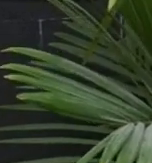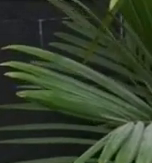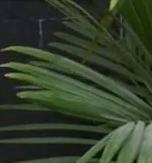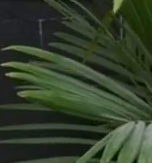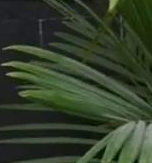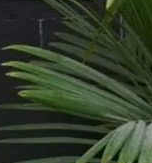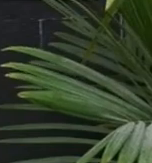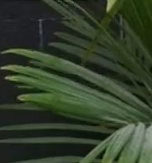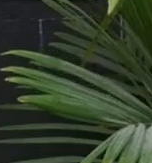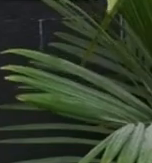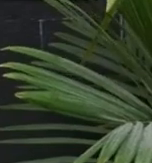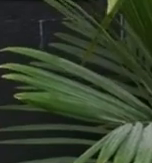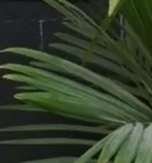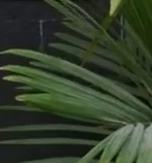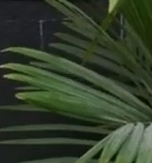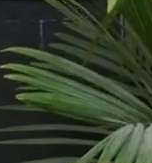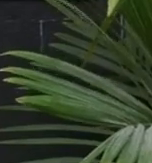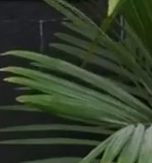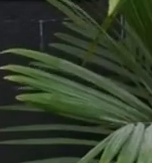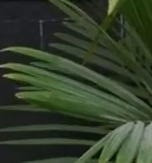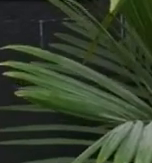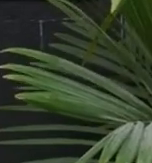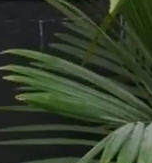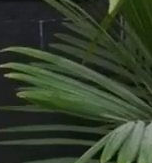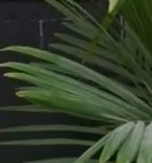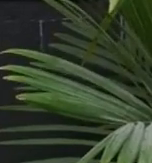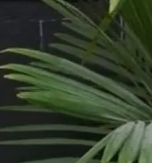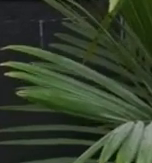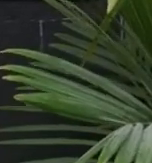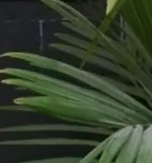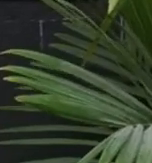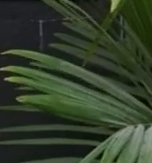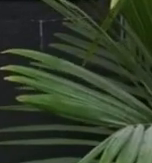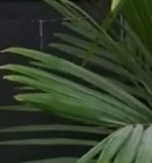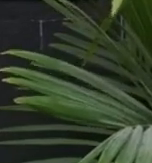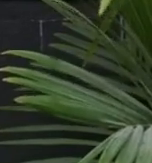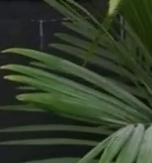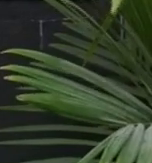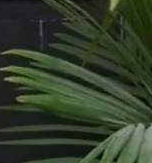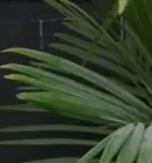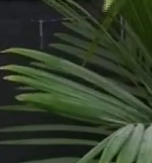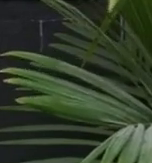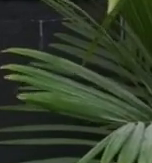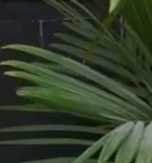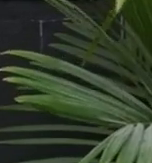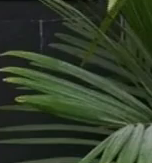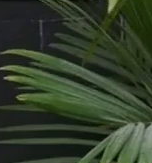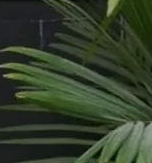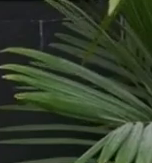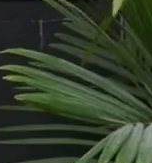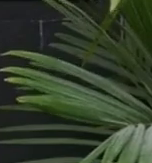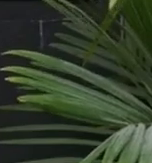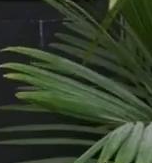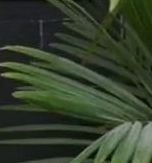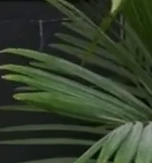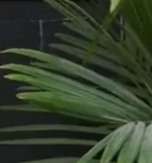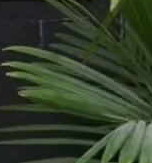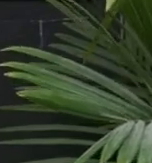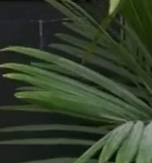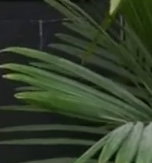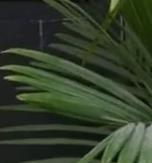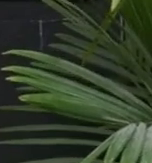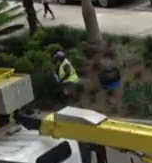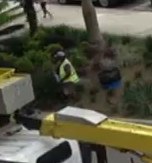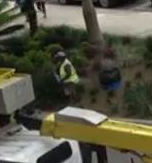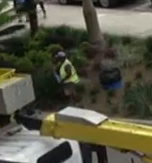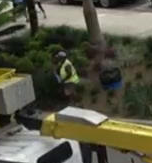money on these vehicles. They're just giving them their private makers to your family member or somebody just to buy them at least something. And they